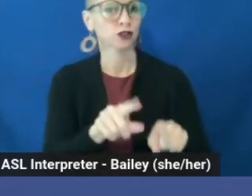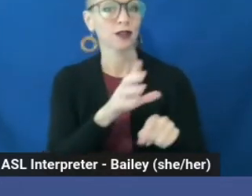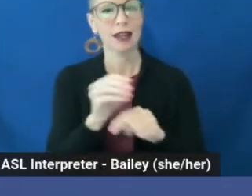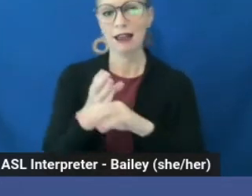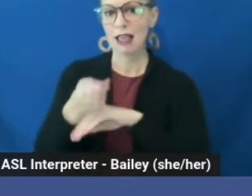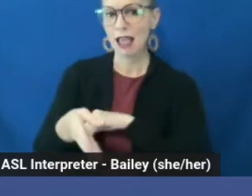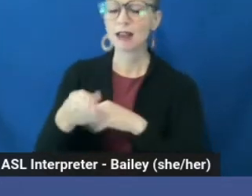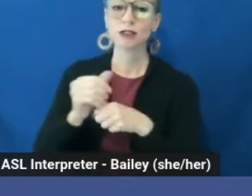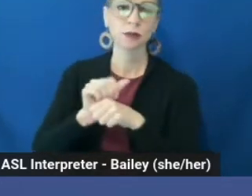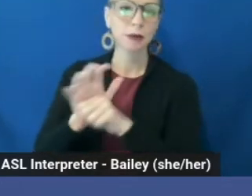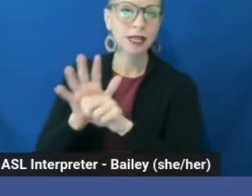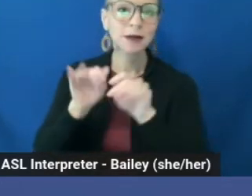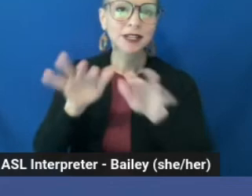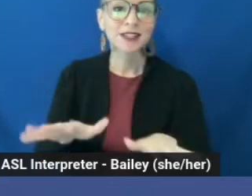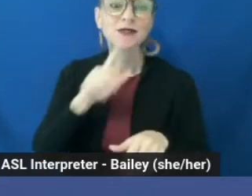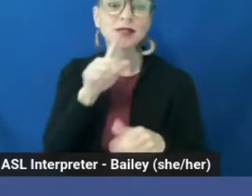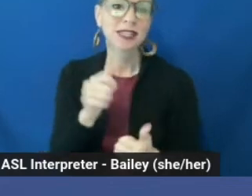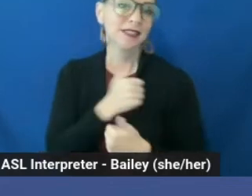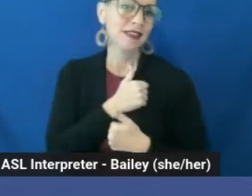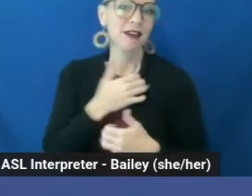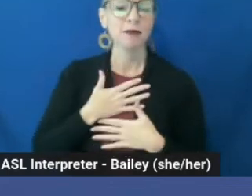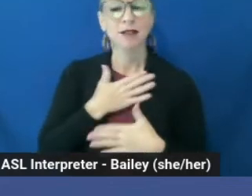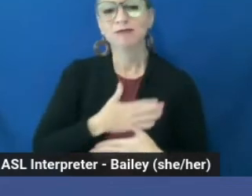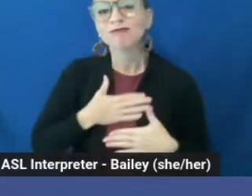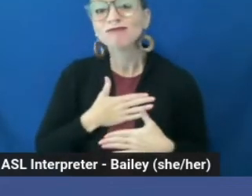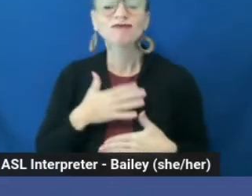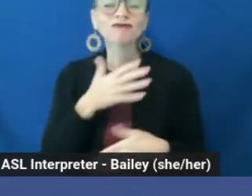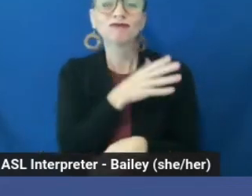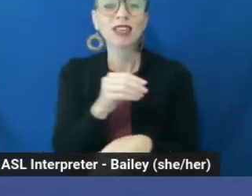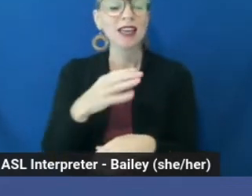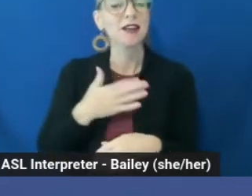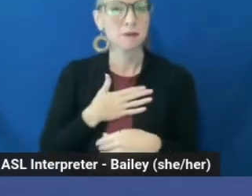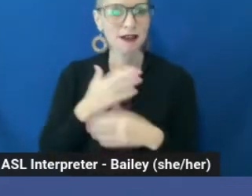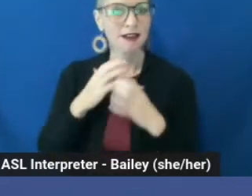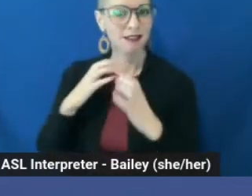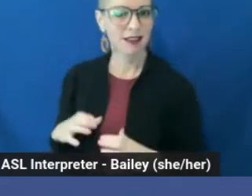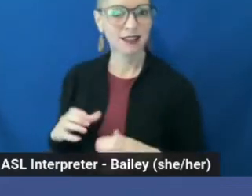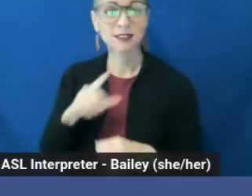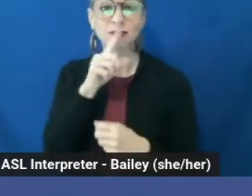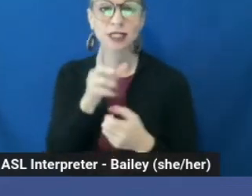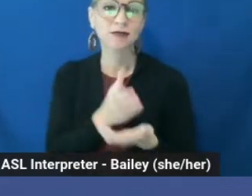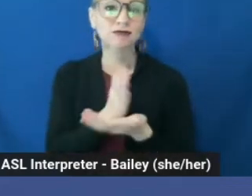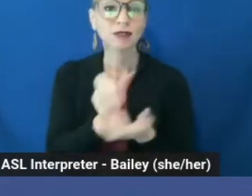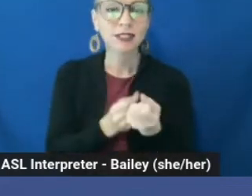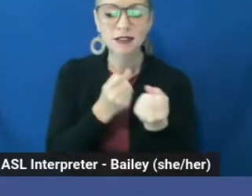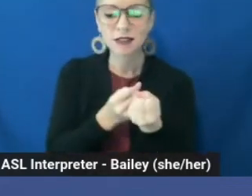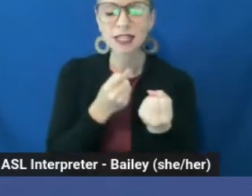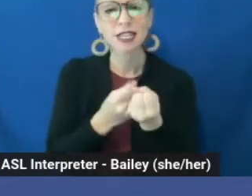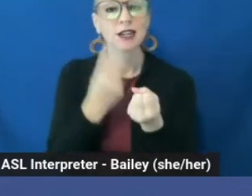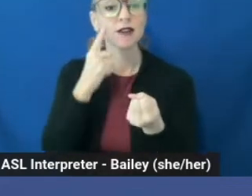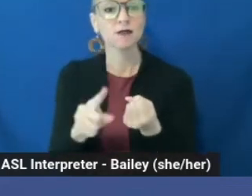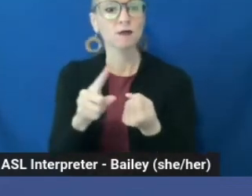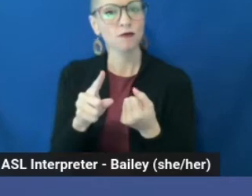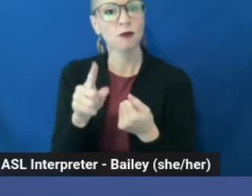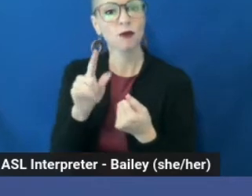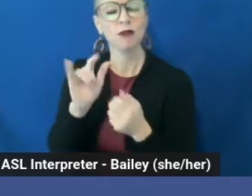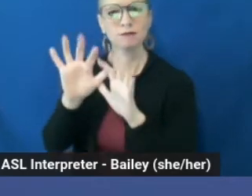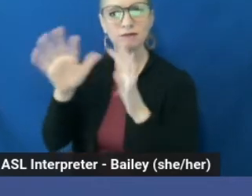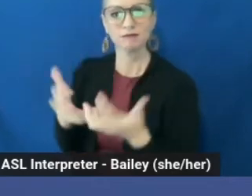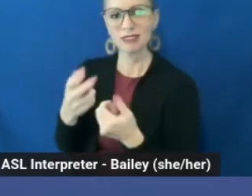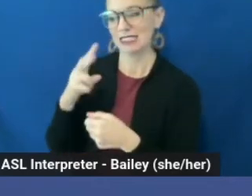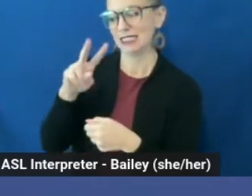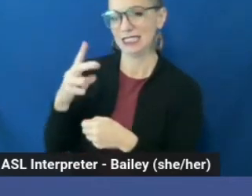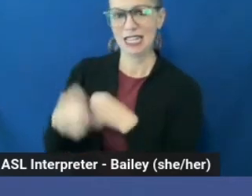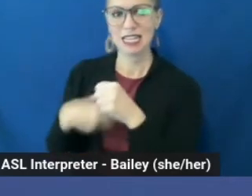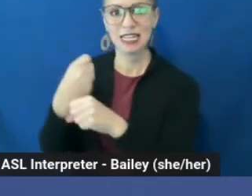and have quickly fallen in love with my hobbies and clients. I've been a sex worker's rights advocate now for full decrim since my second year of SUNY, when I